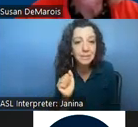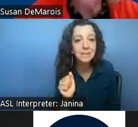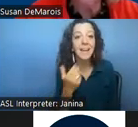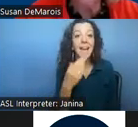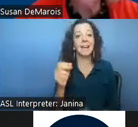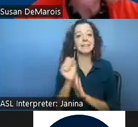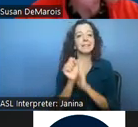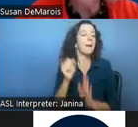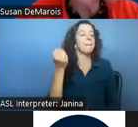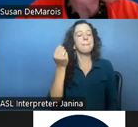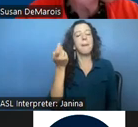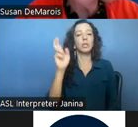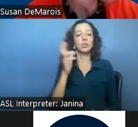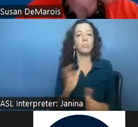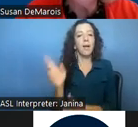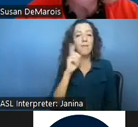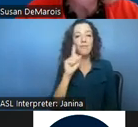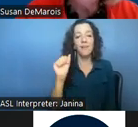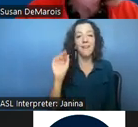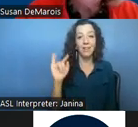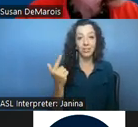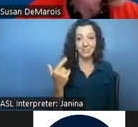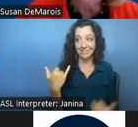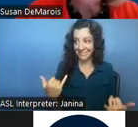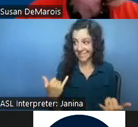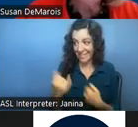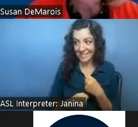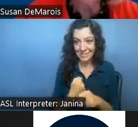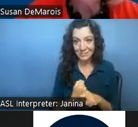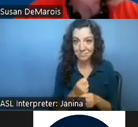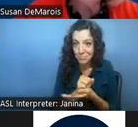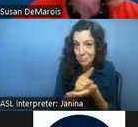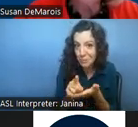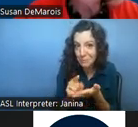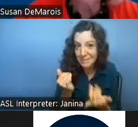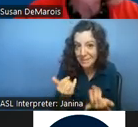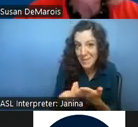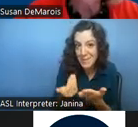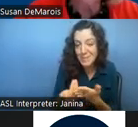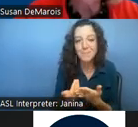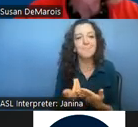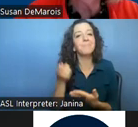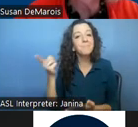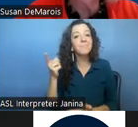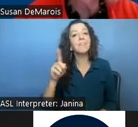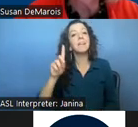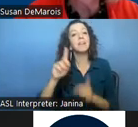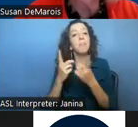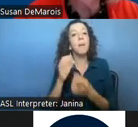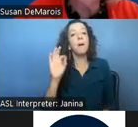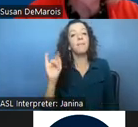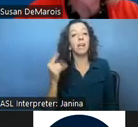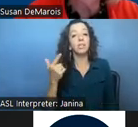year that we're entering um we're now one week in uh the department of aging's total budget with state and federal dollars